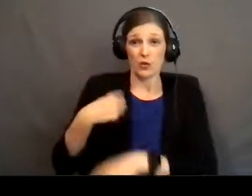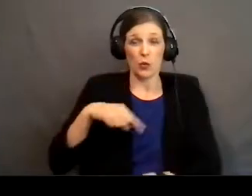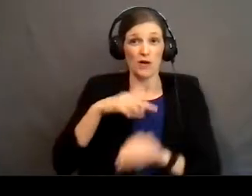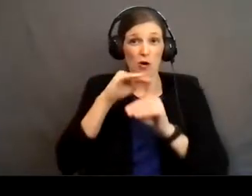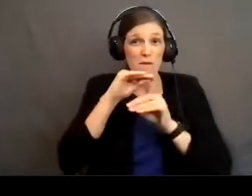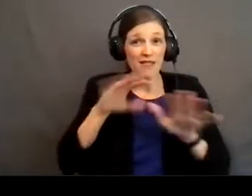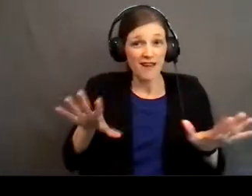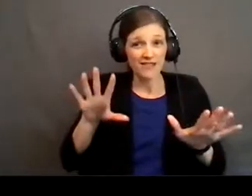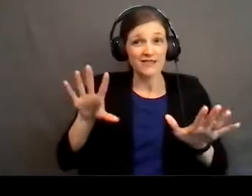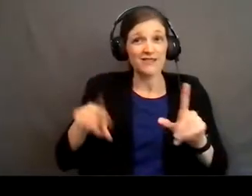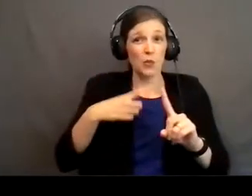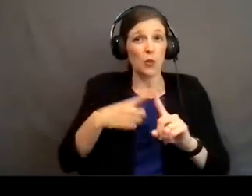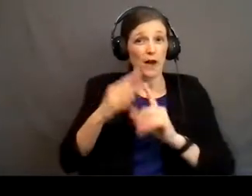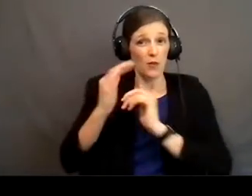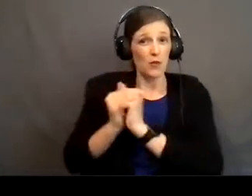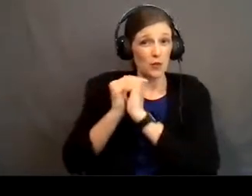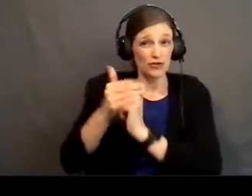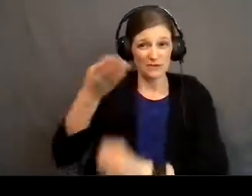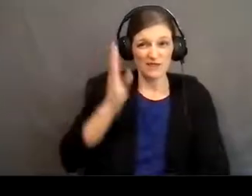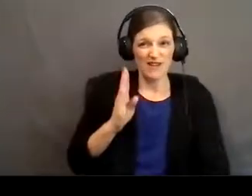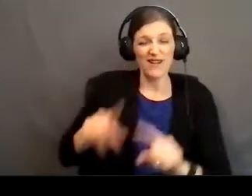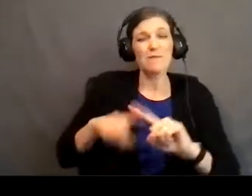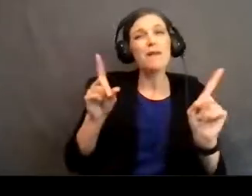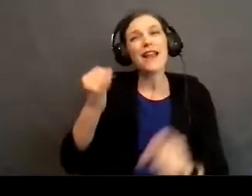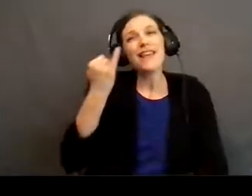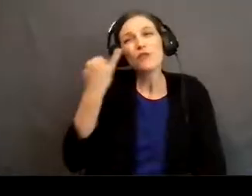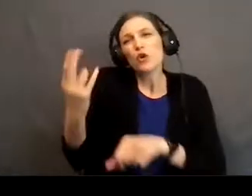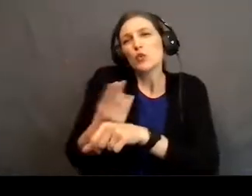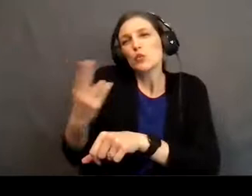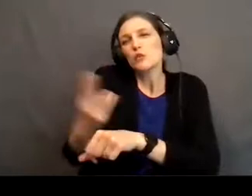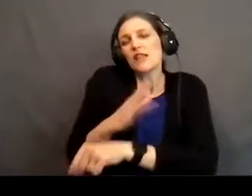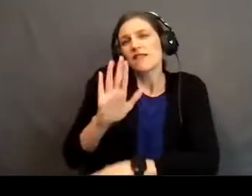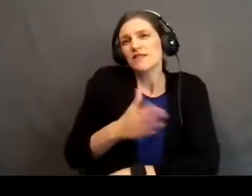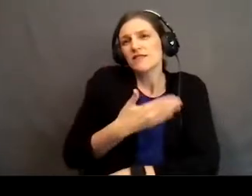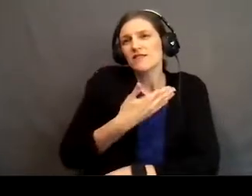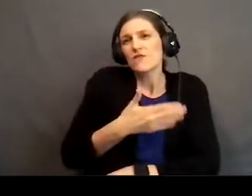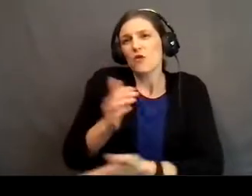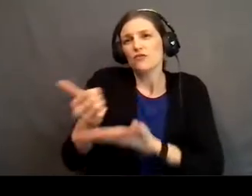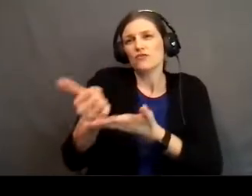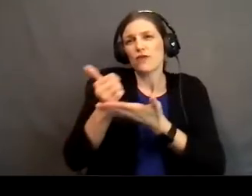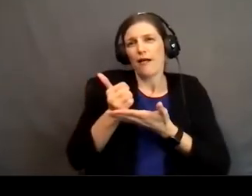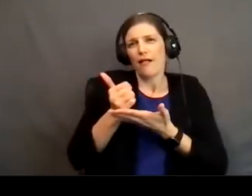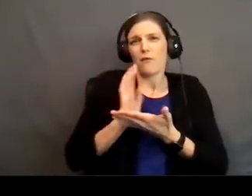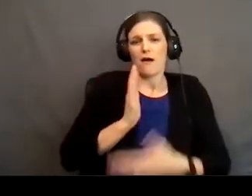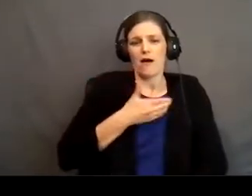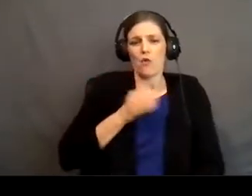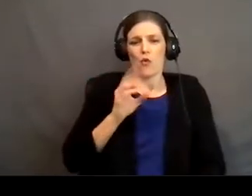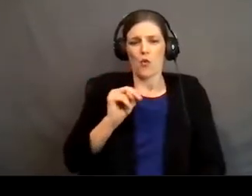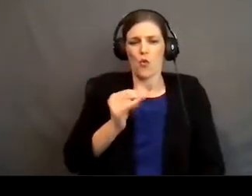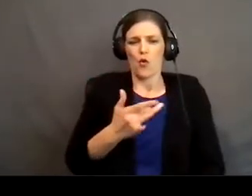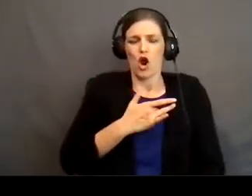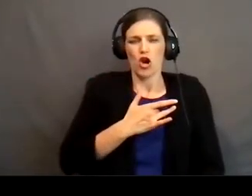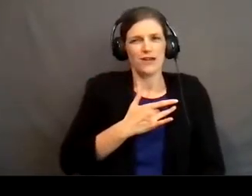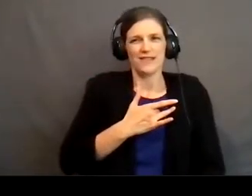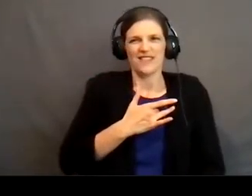worship God but if we're using these songs to orient our own hearts, then the songs